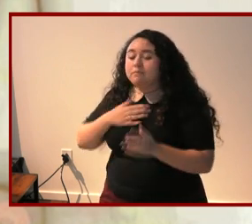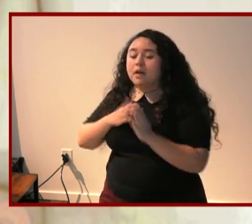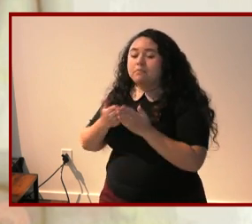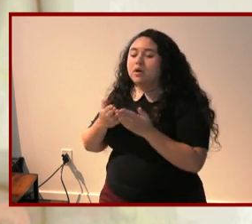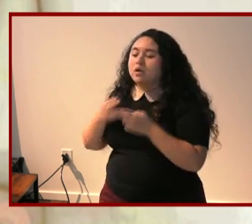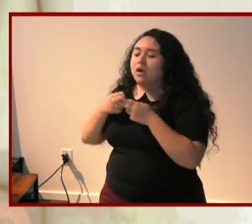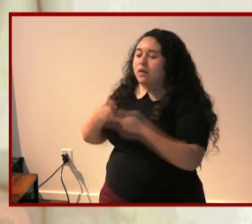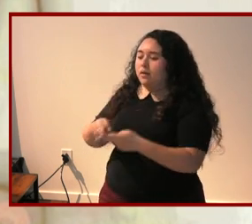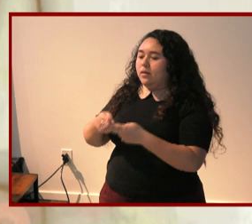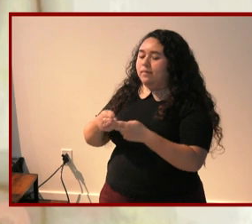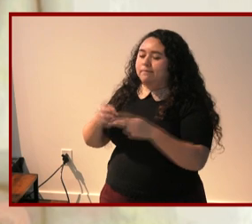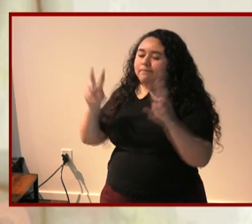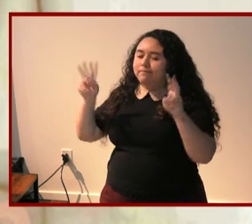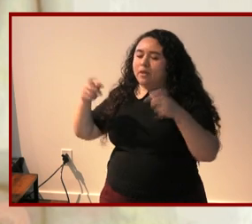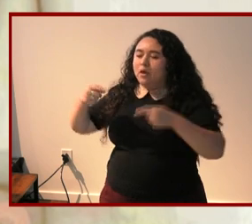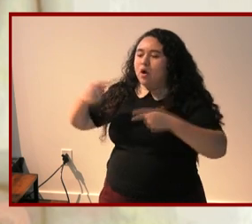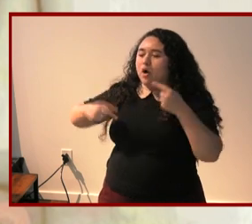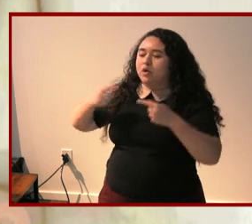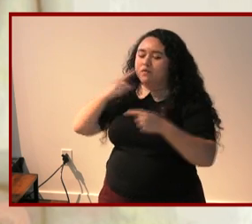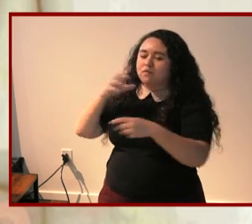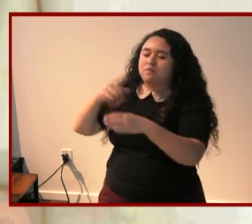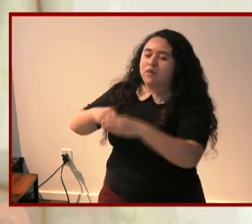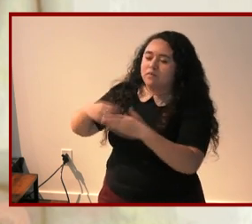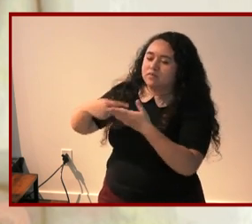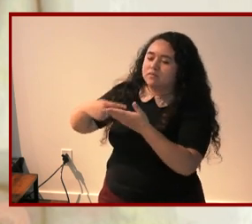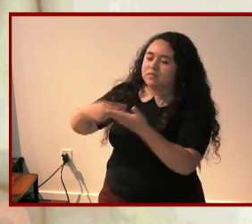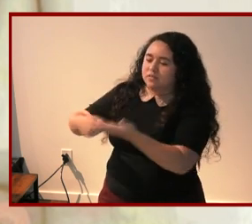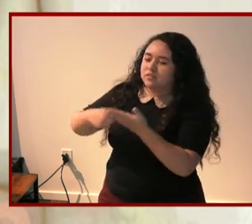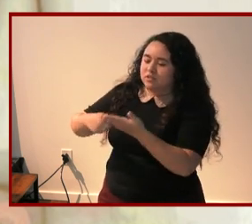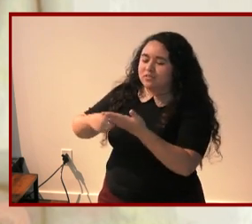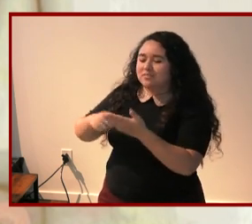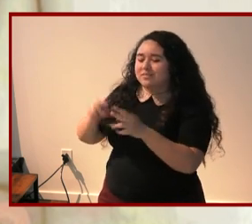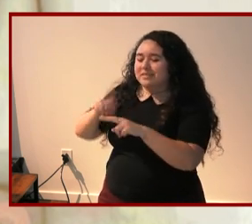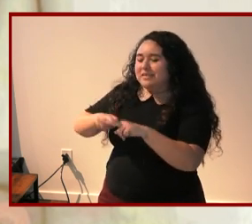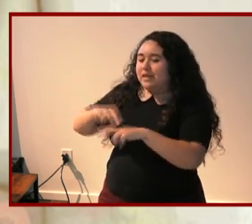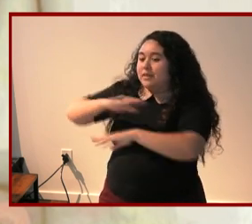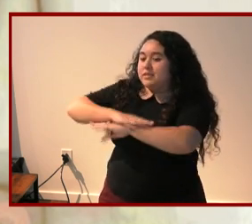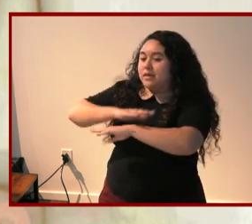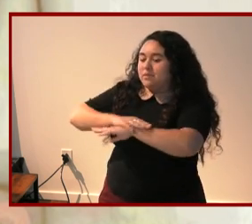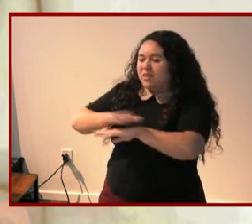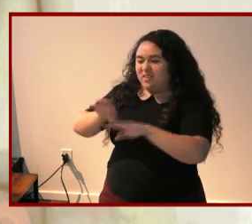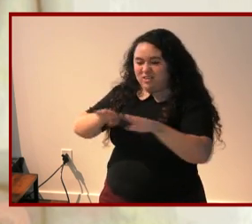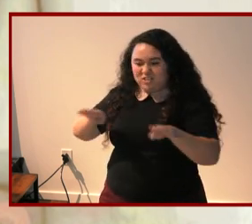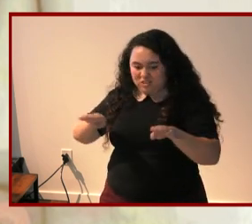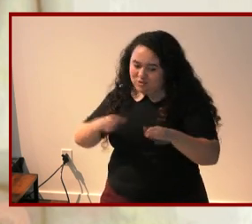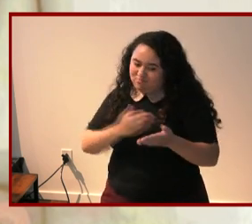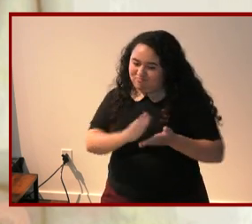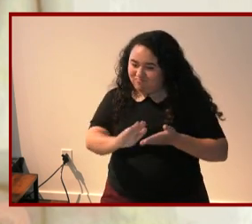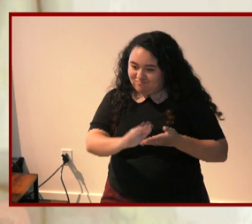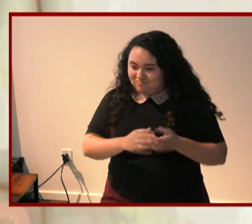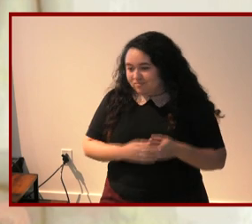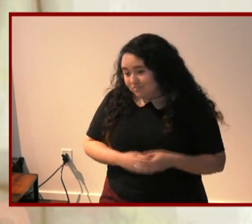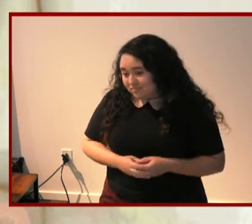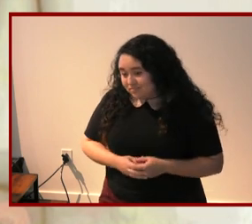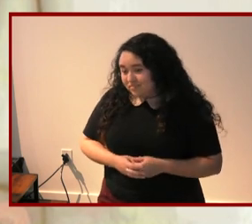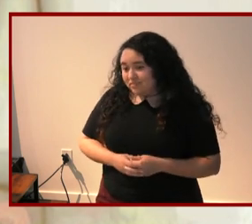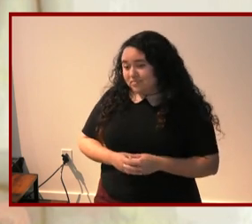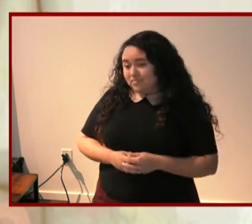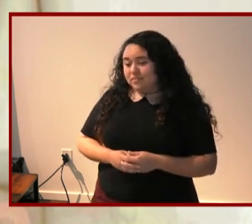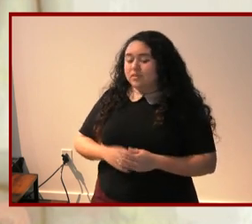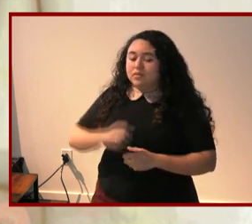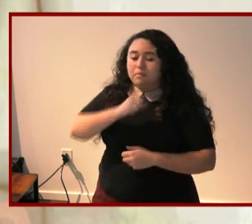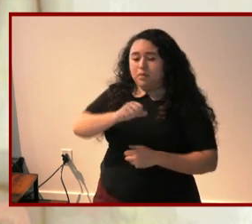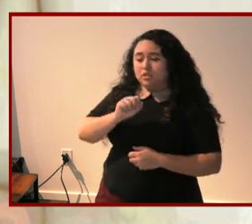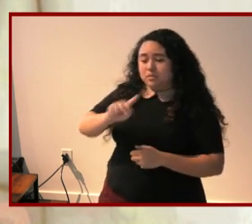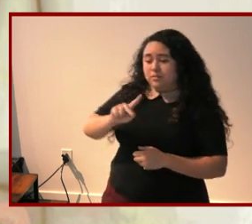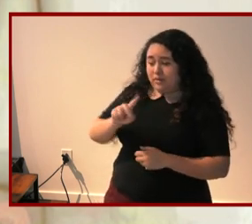arguing for a seat at the table their children were never meant to fit end quote for example the pushback against the so-called burden